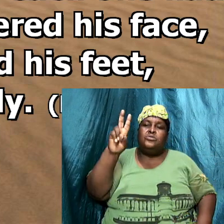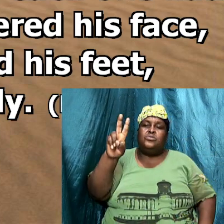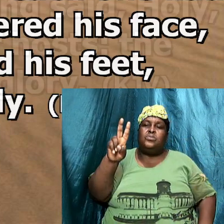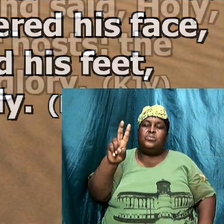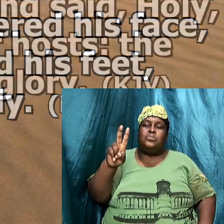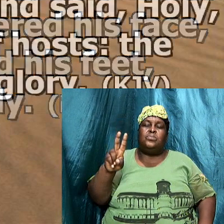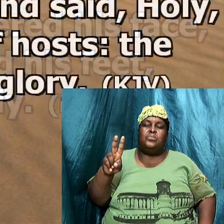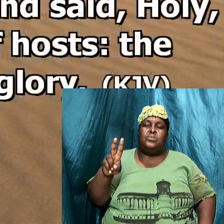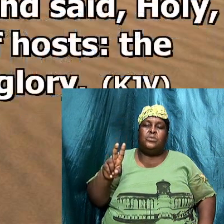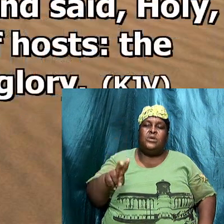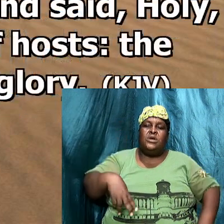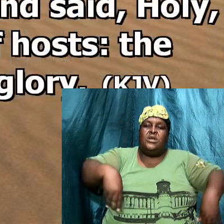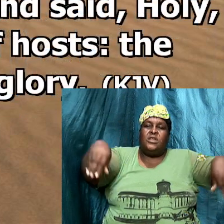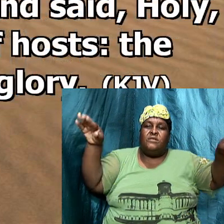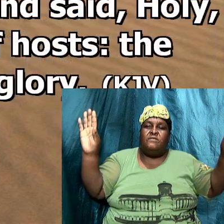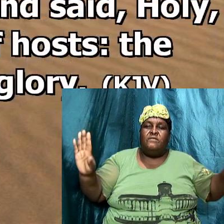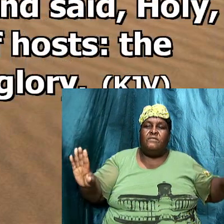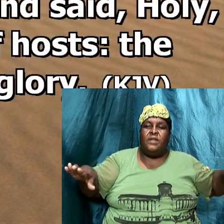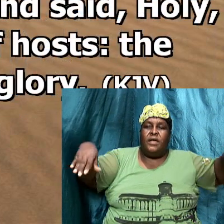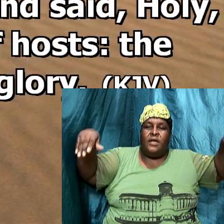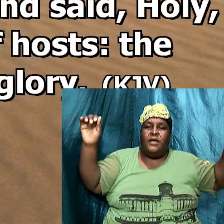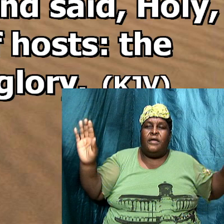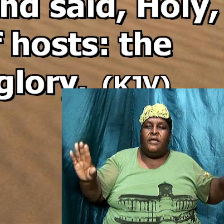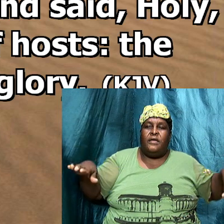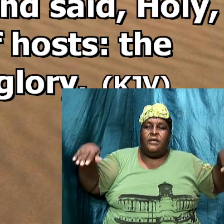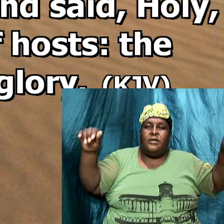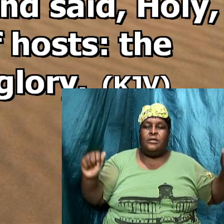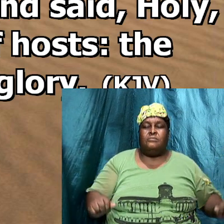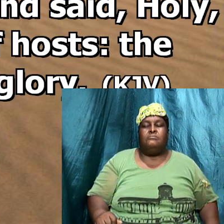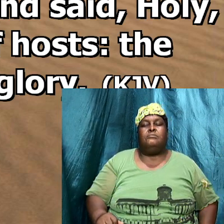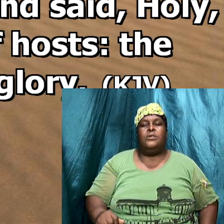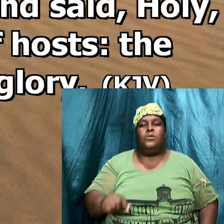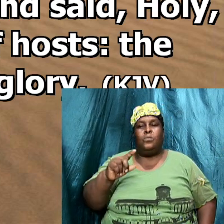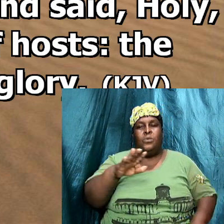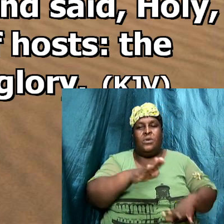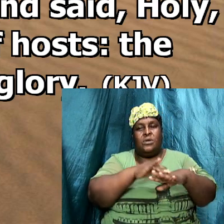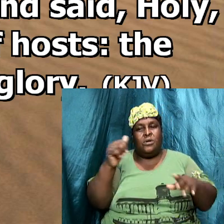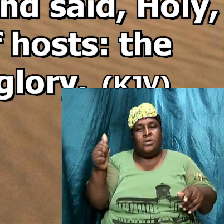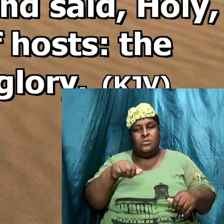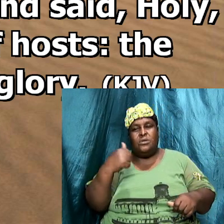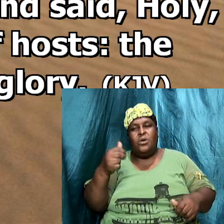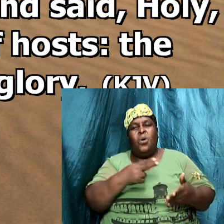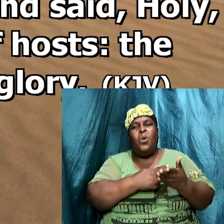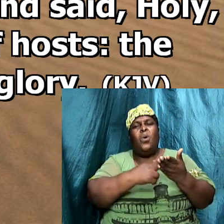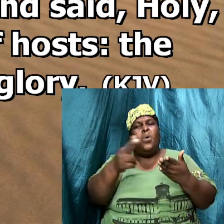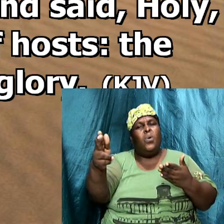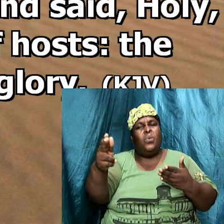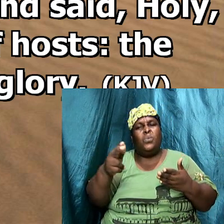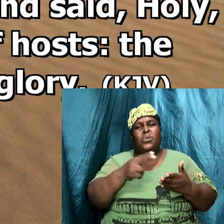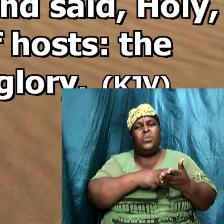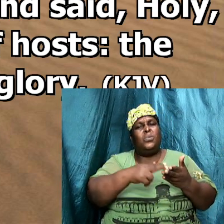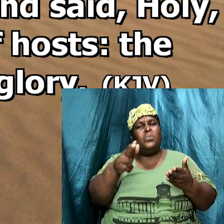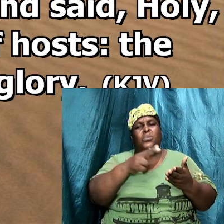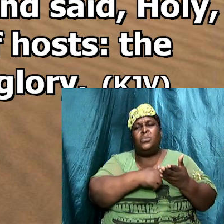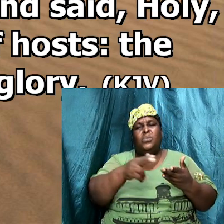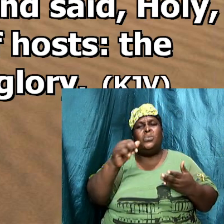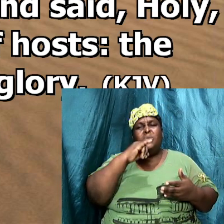And one cried unto another, Holy, holy, holy is the Lord